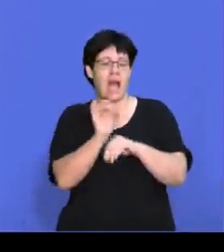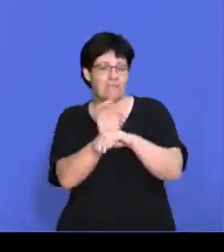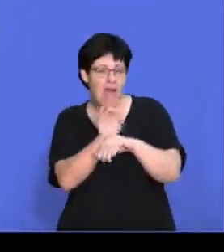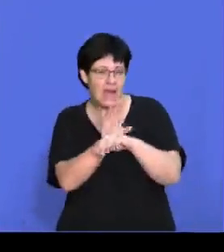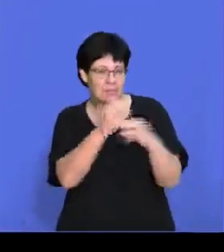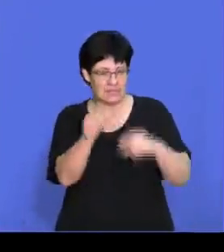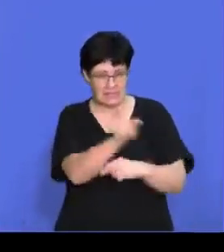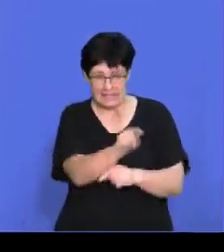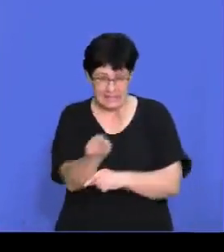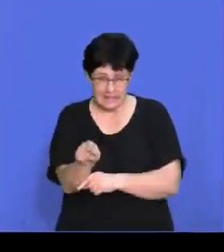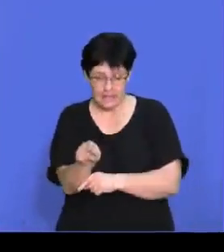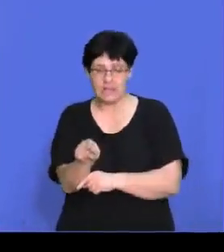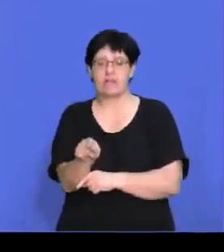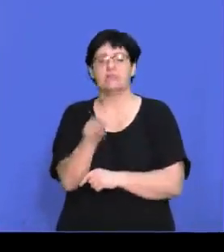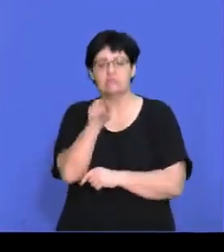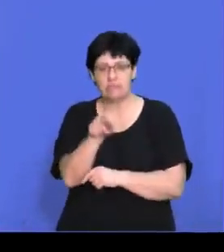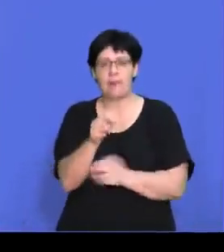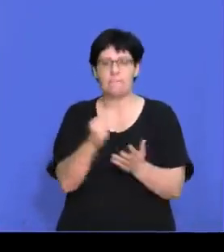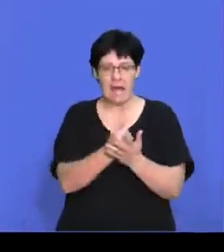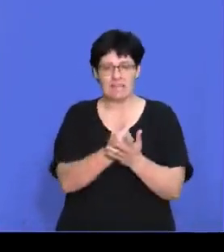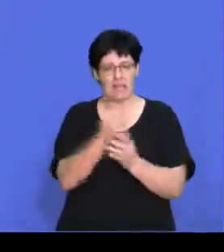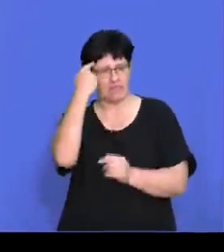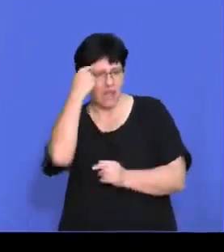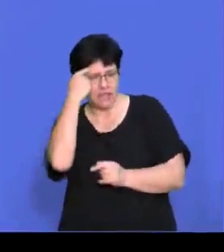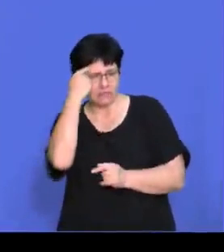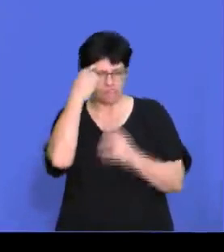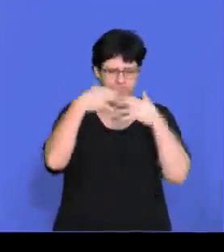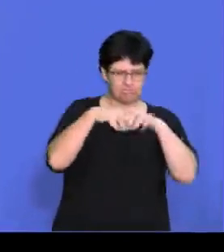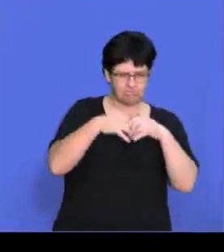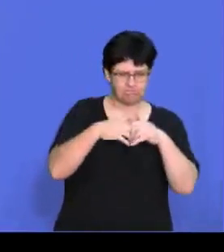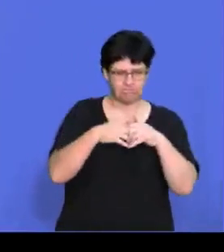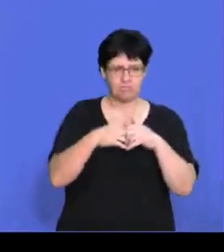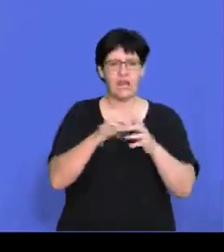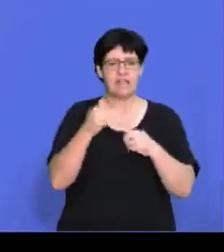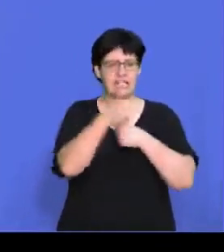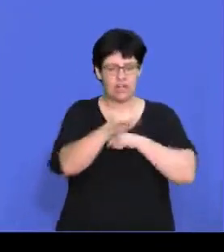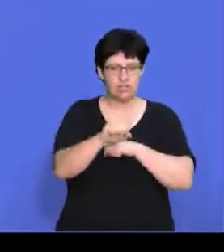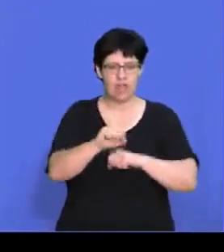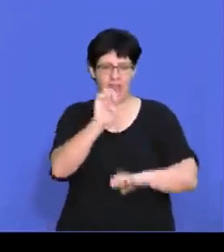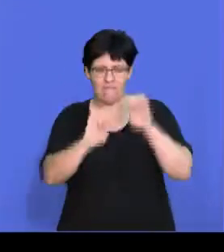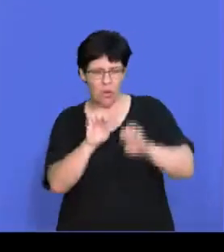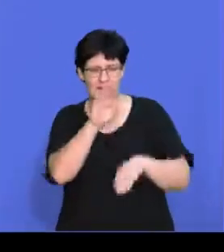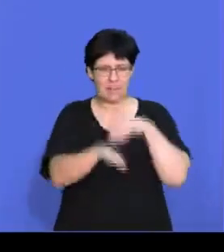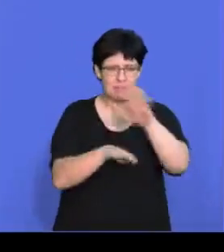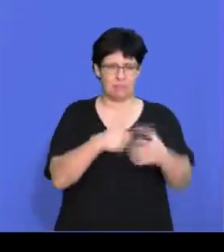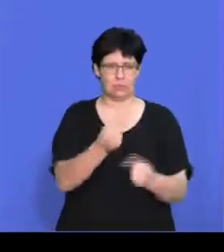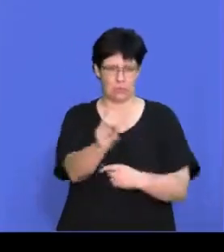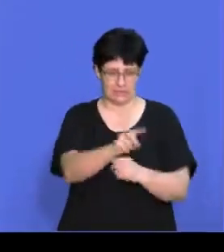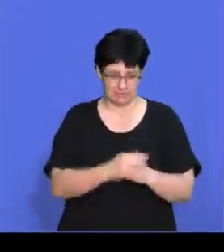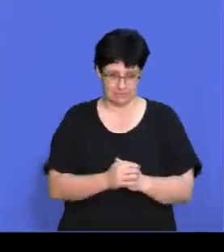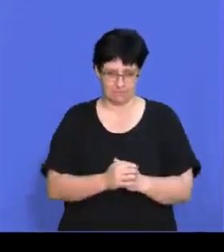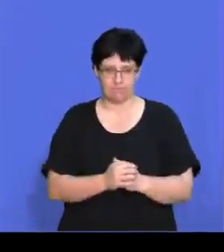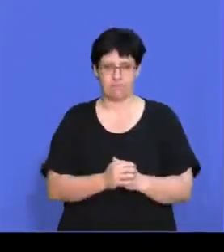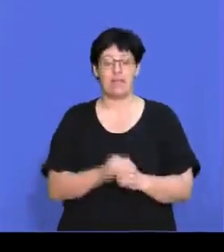the business on steps they should consider when evaluating strategies. So